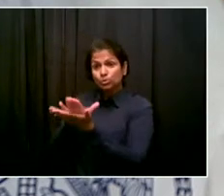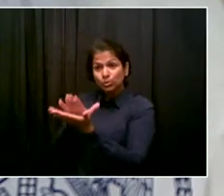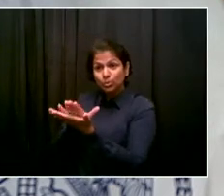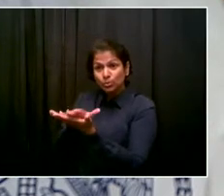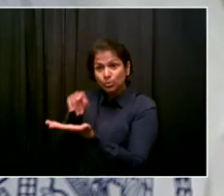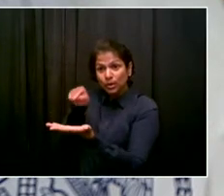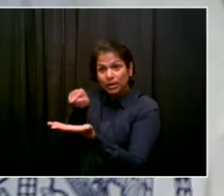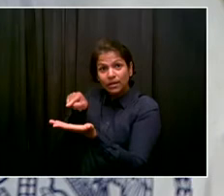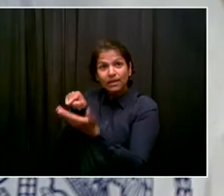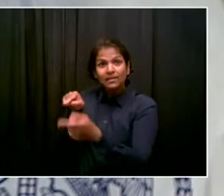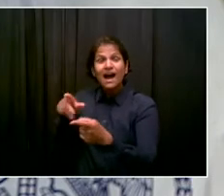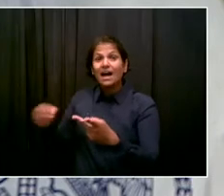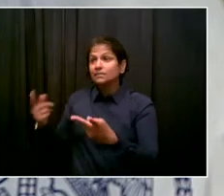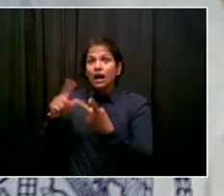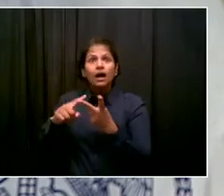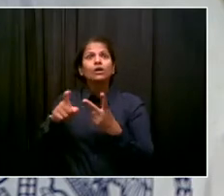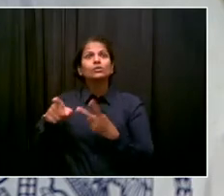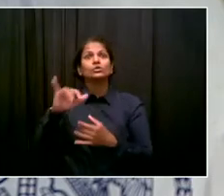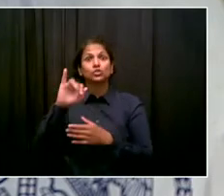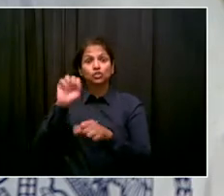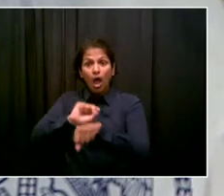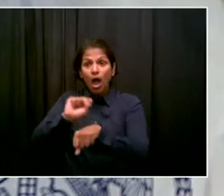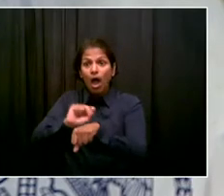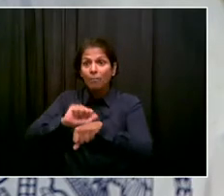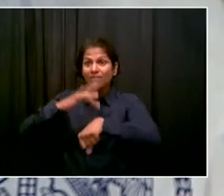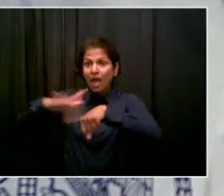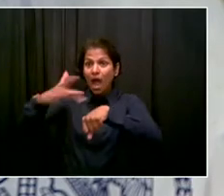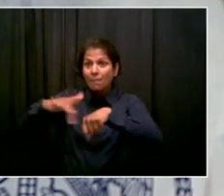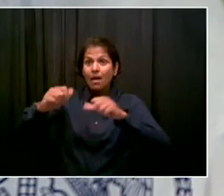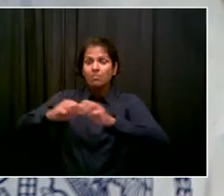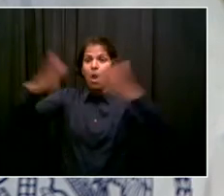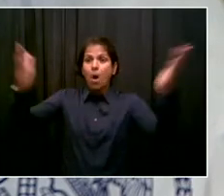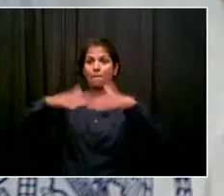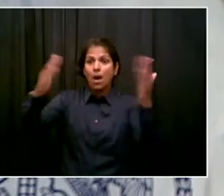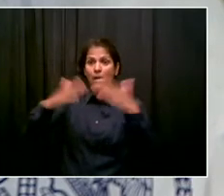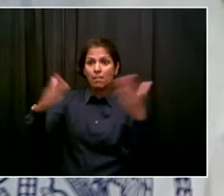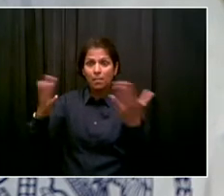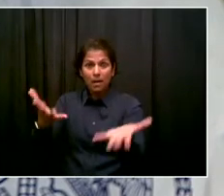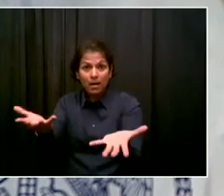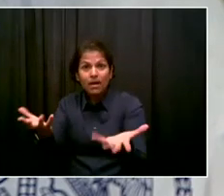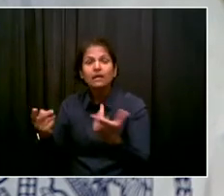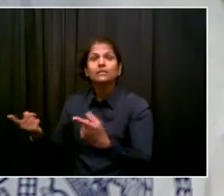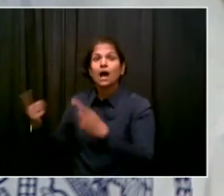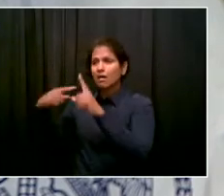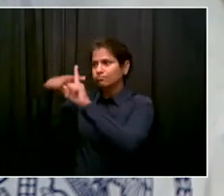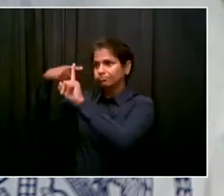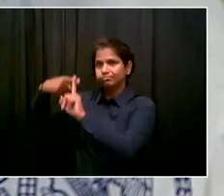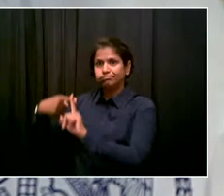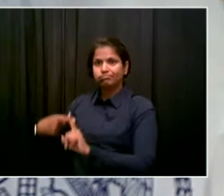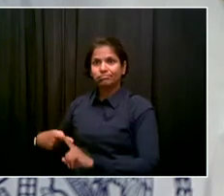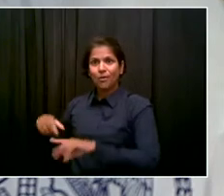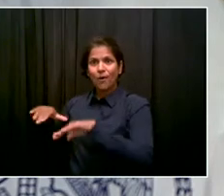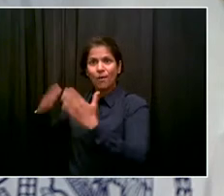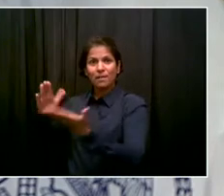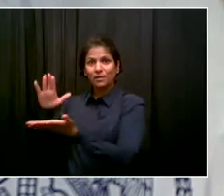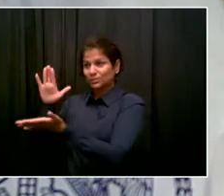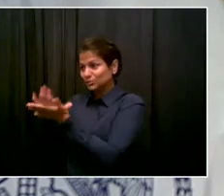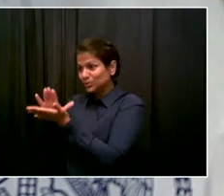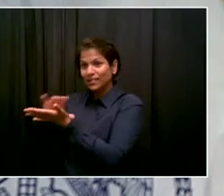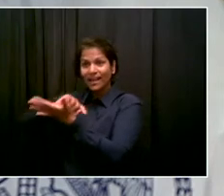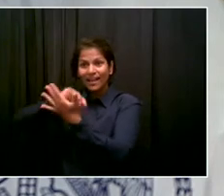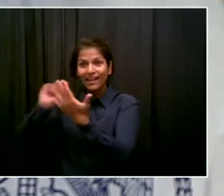is public safety. We need help from Washington. We need help from Albany. And we're going to do everything in our power here to turn this corner.